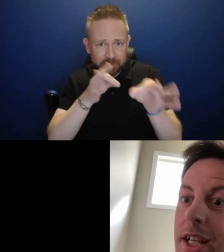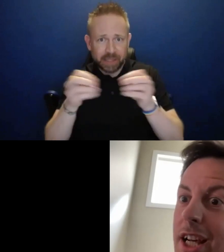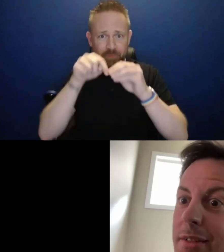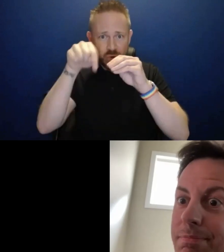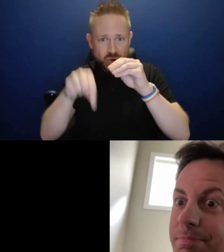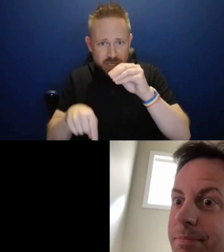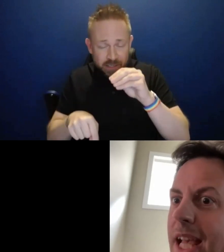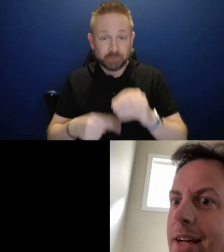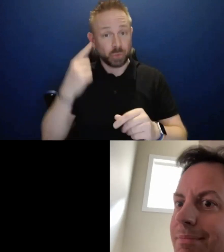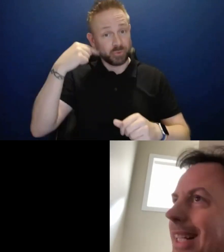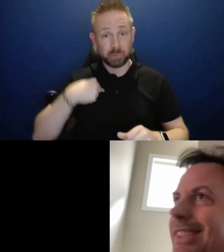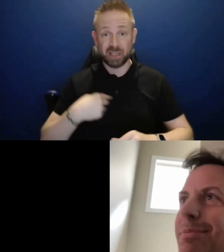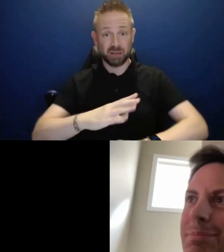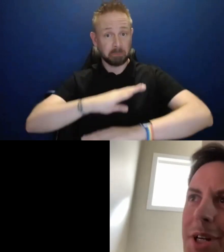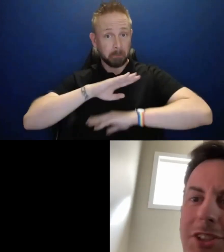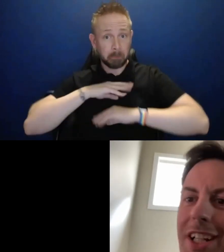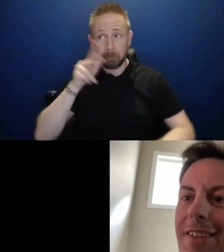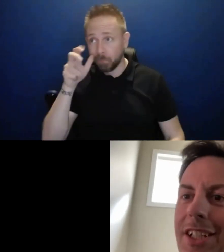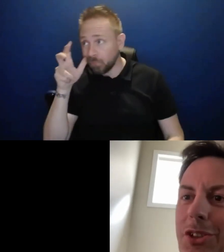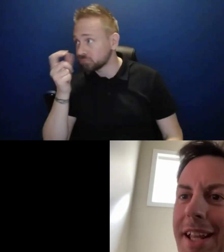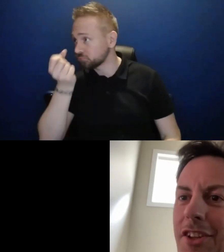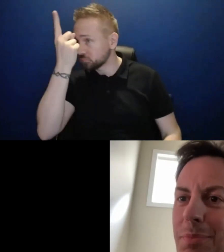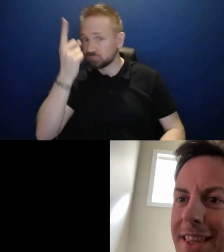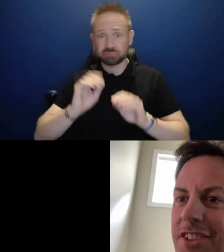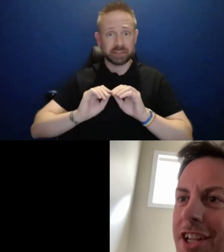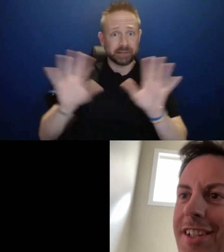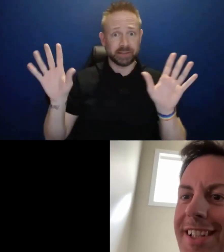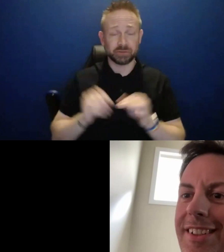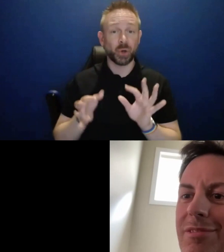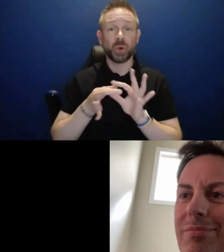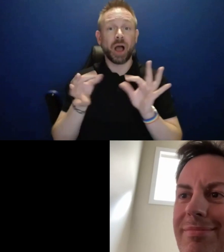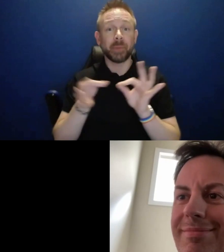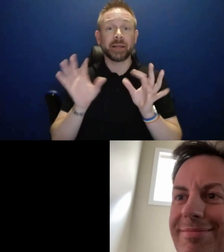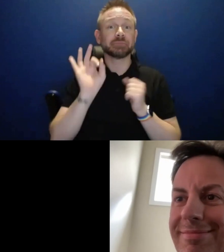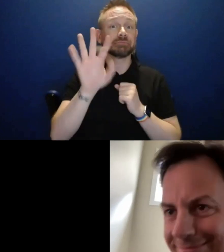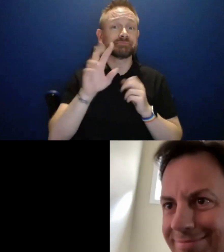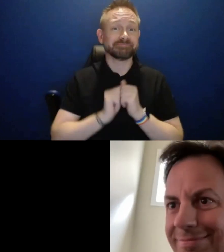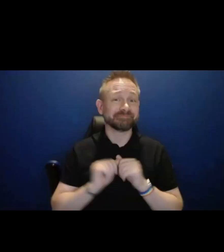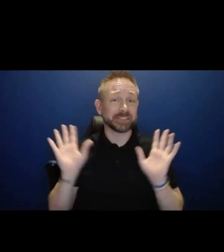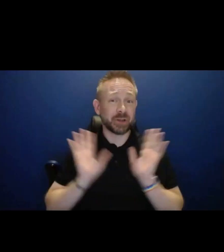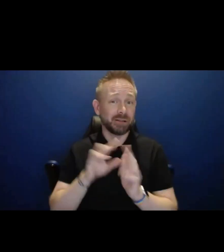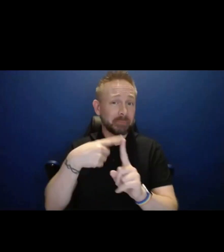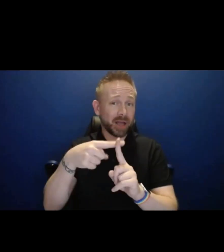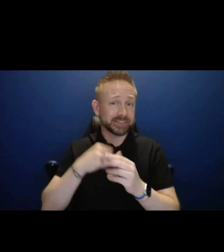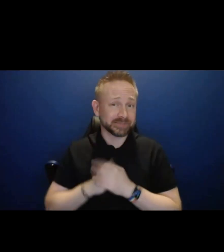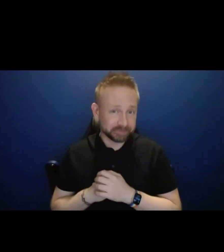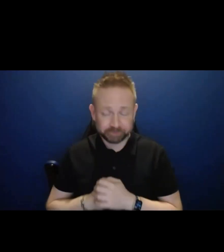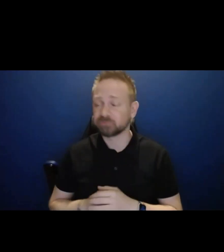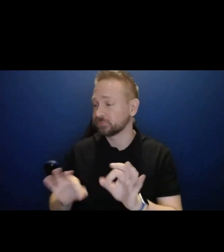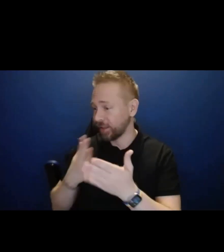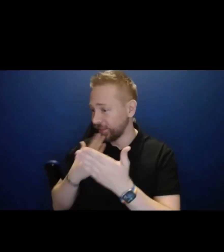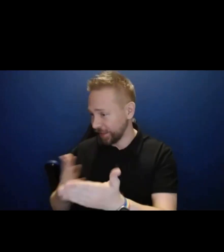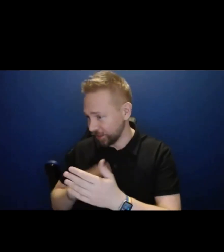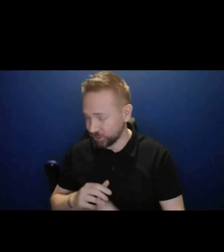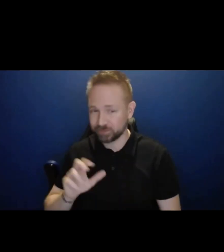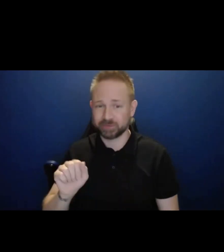So, um, yeah, that's pretty much all I have to contribute at this point. Thanks, Todd. That's great. Yeah. Thanks, Shane. The Shane cameo, we'll